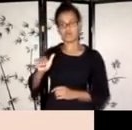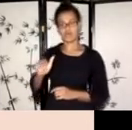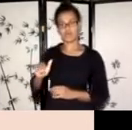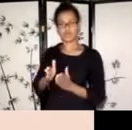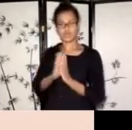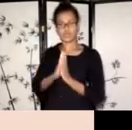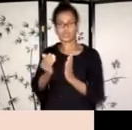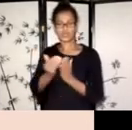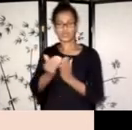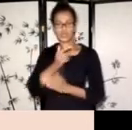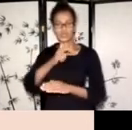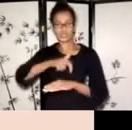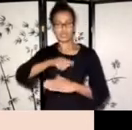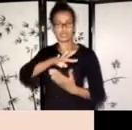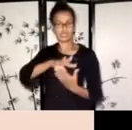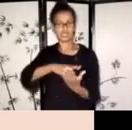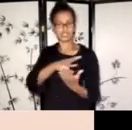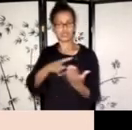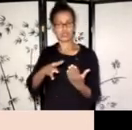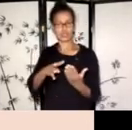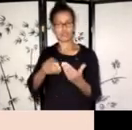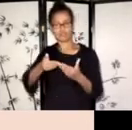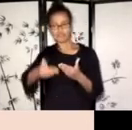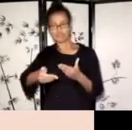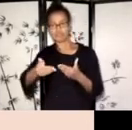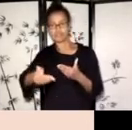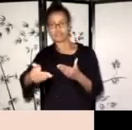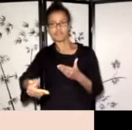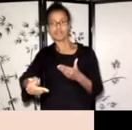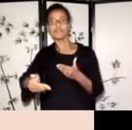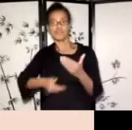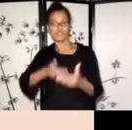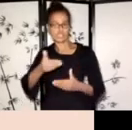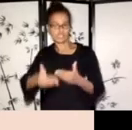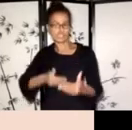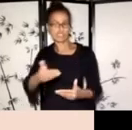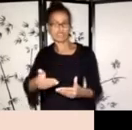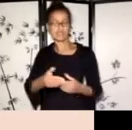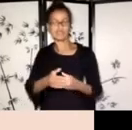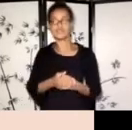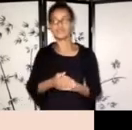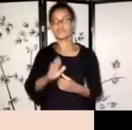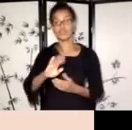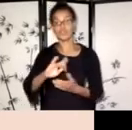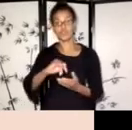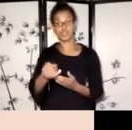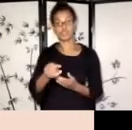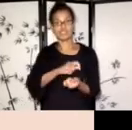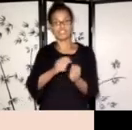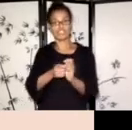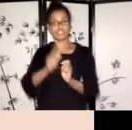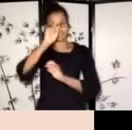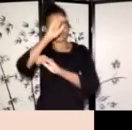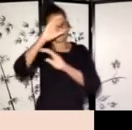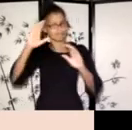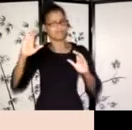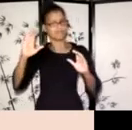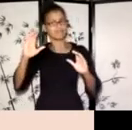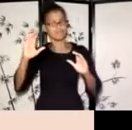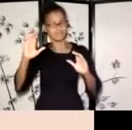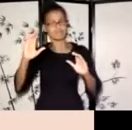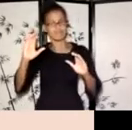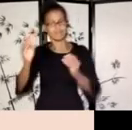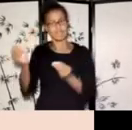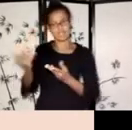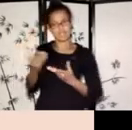um, and if, if things, uh, if you're re-imagining your project in some way, um, to let me know